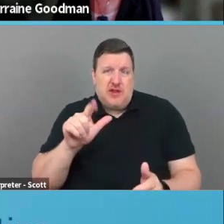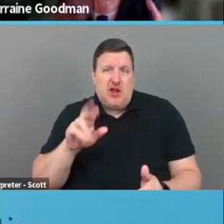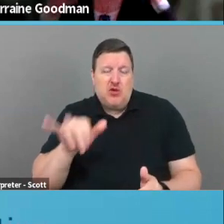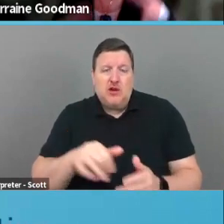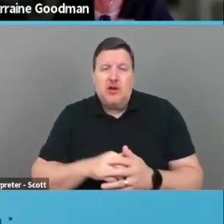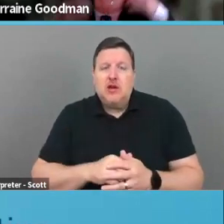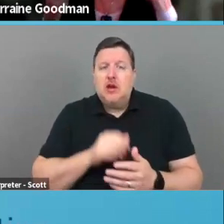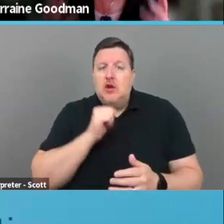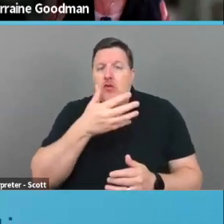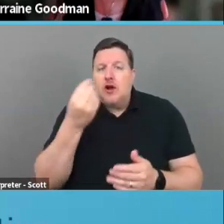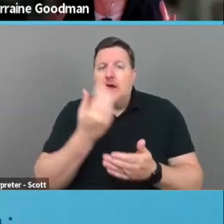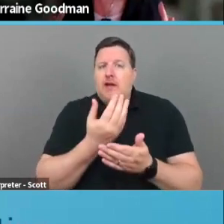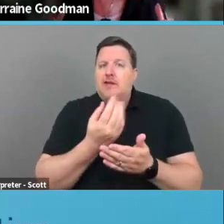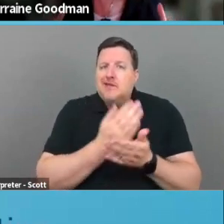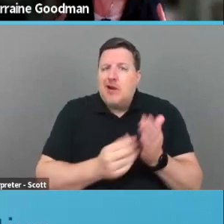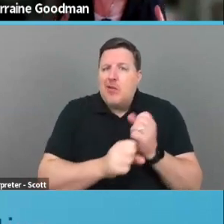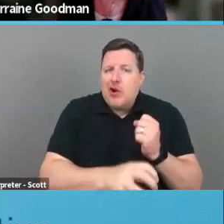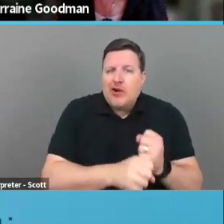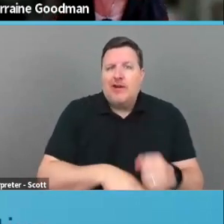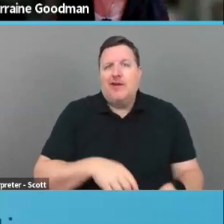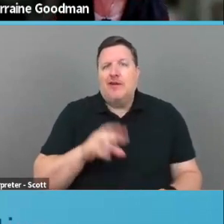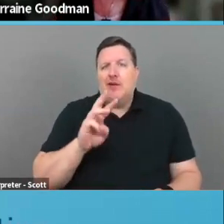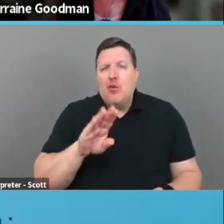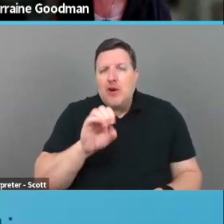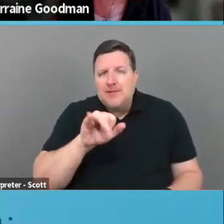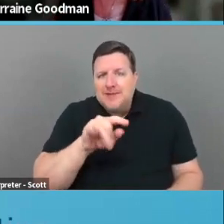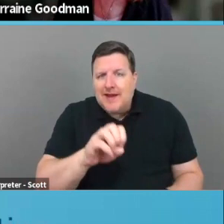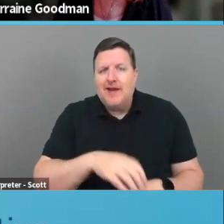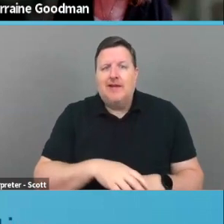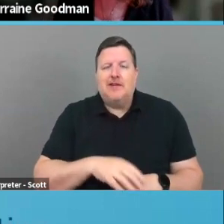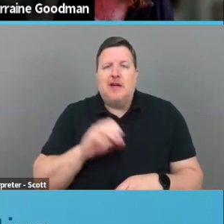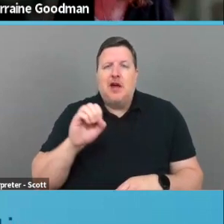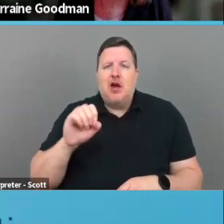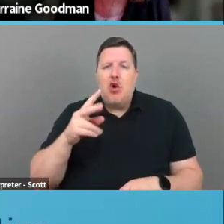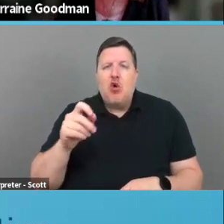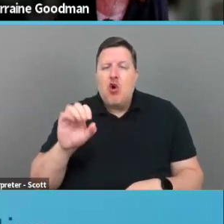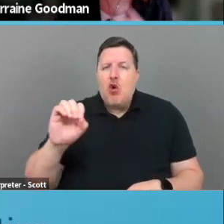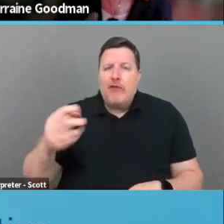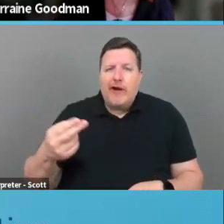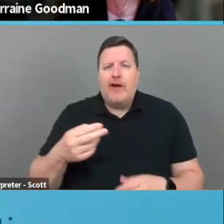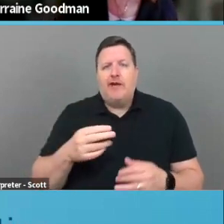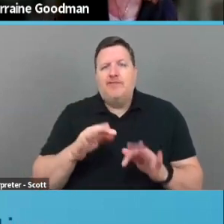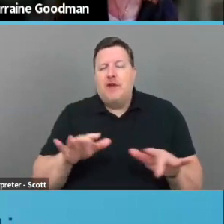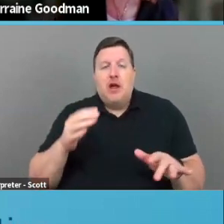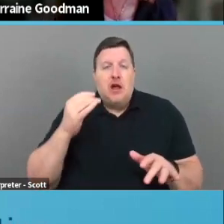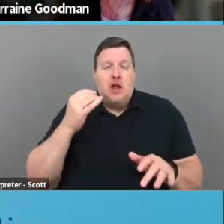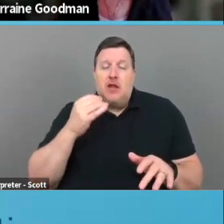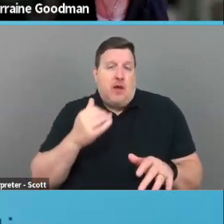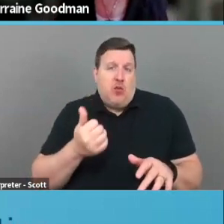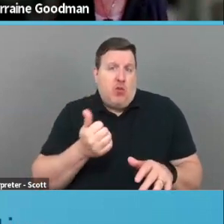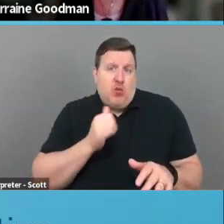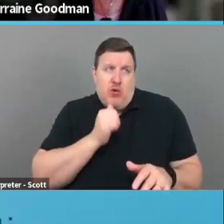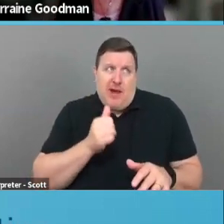marketing web overhead and other miscellaneous expenses. Those wouldn't be necessary if you didn't have your program